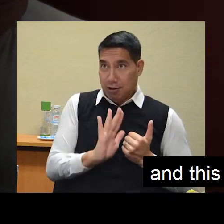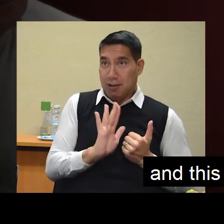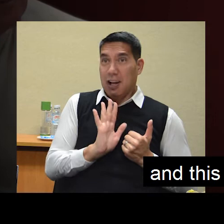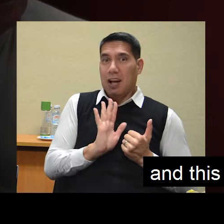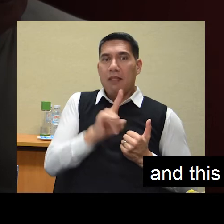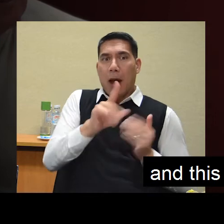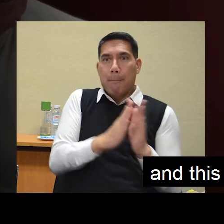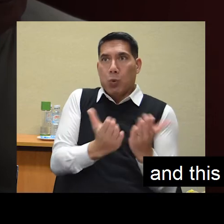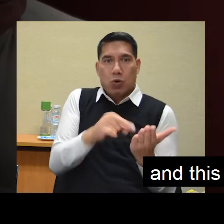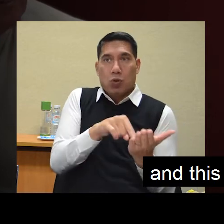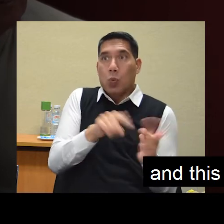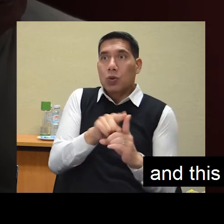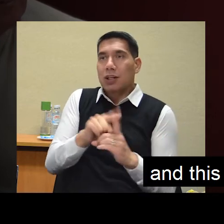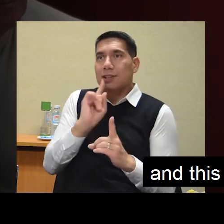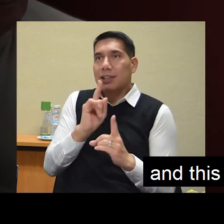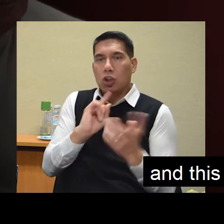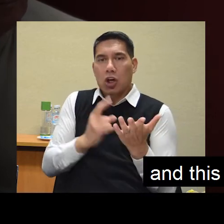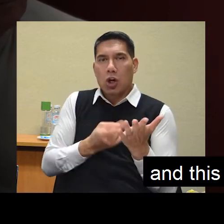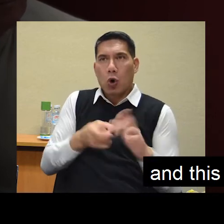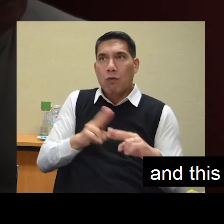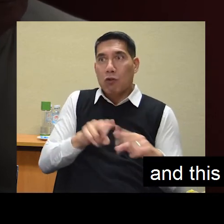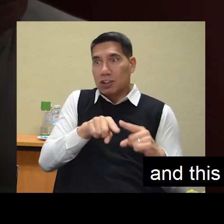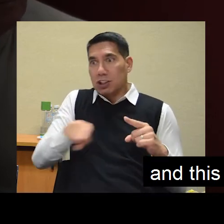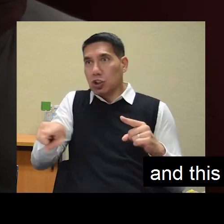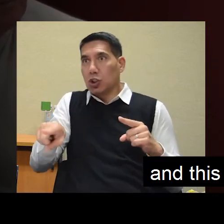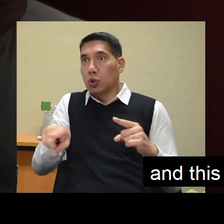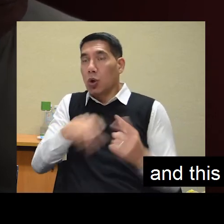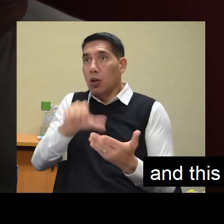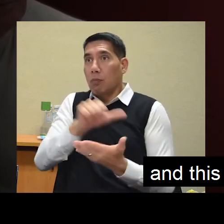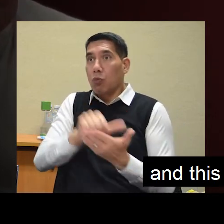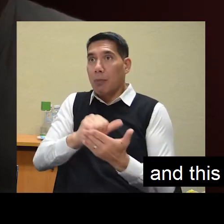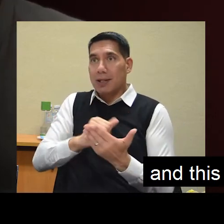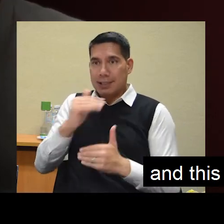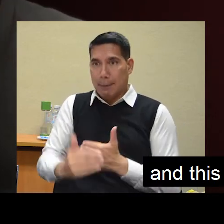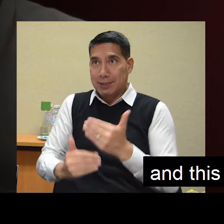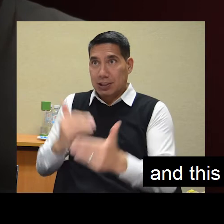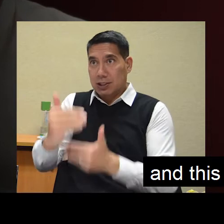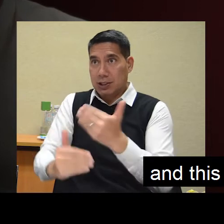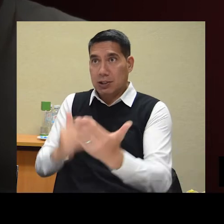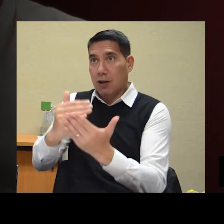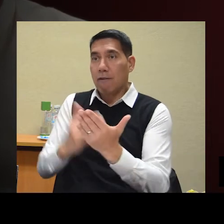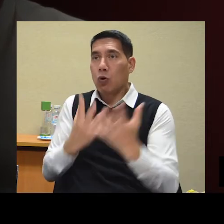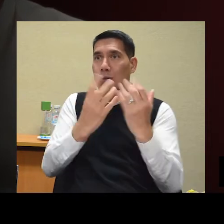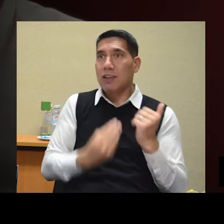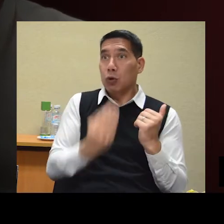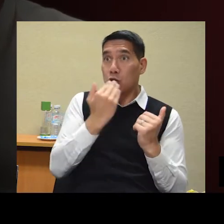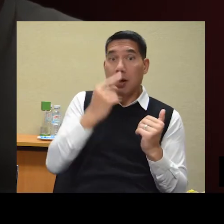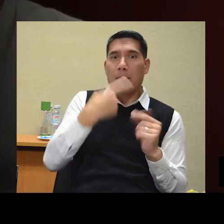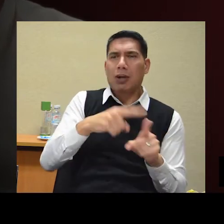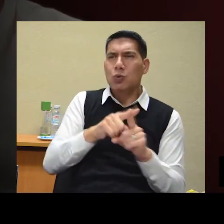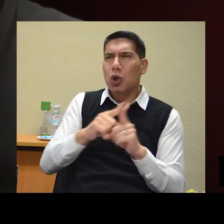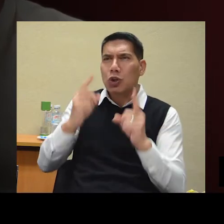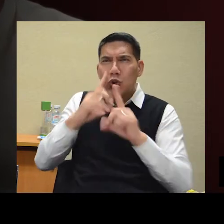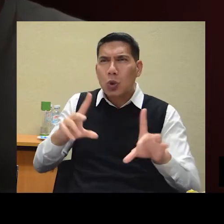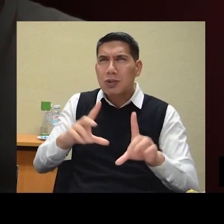reinforces the reference and the proper steps for receiving communion. But it also highlights some